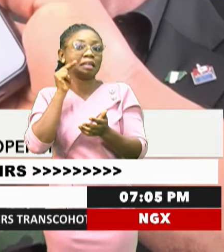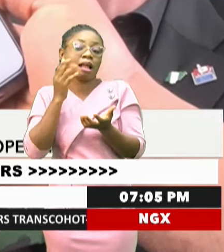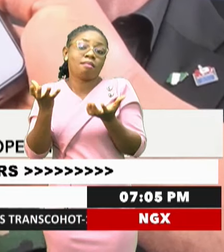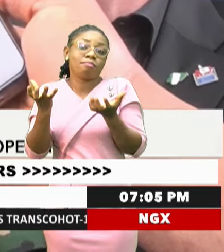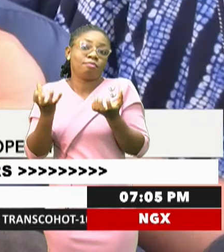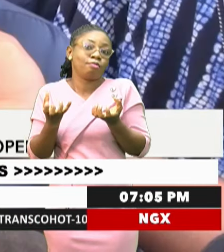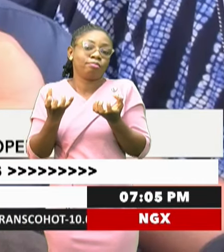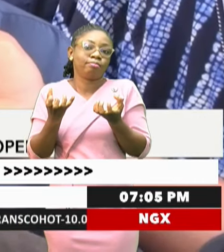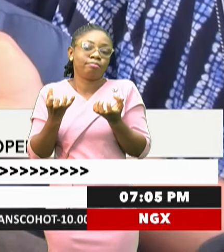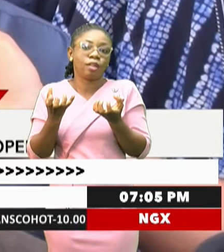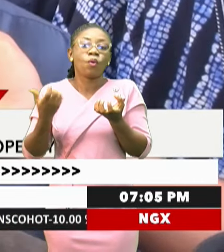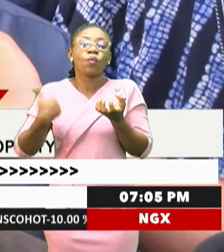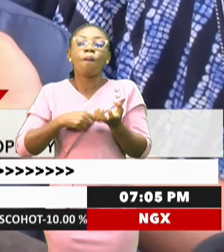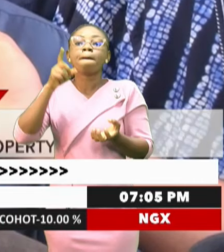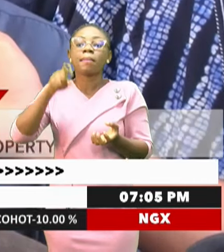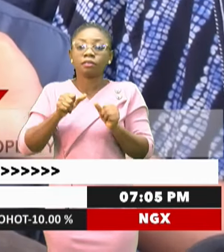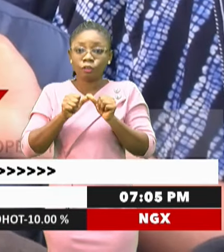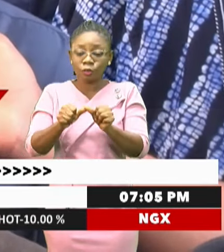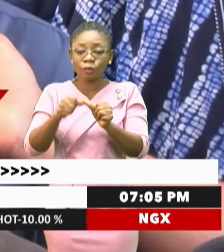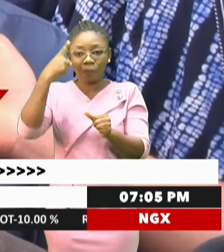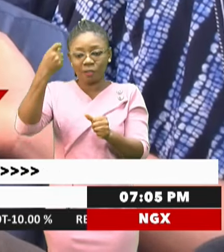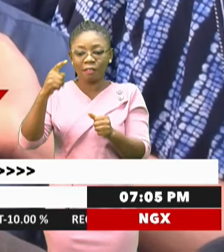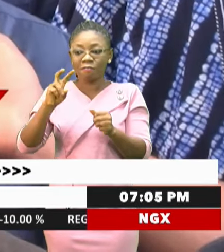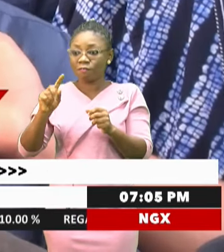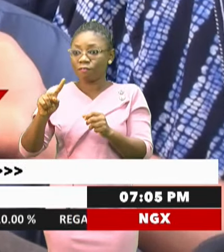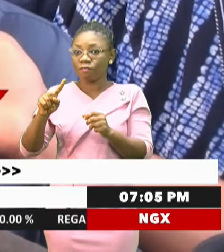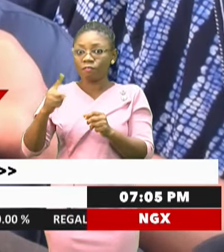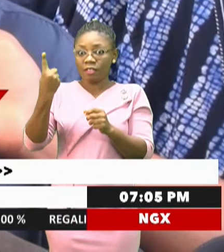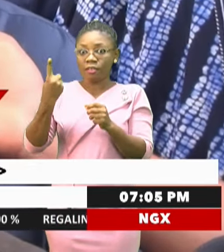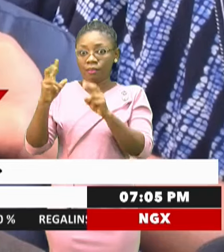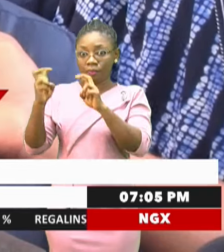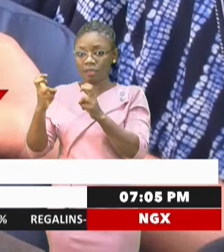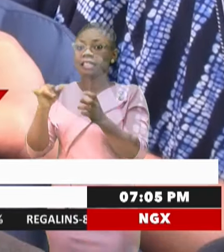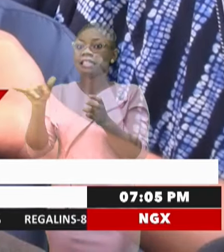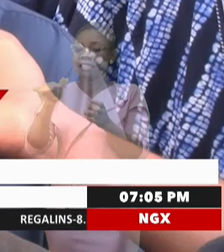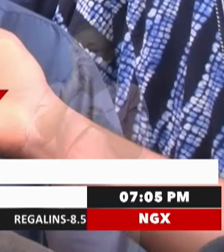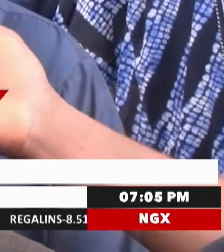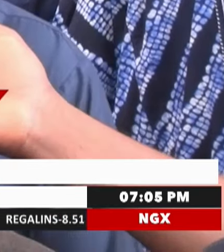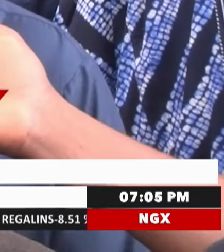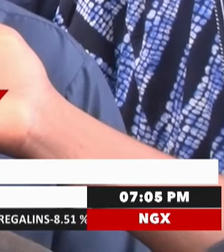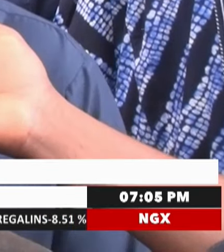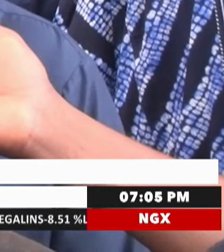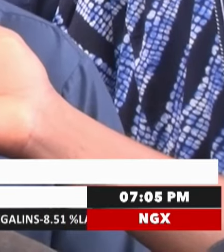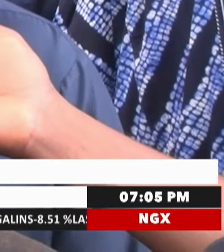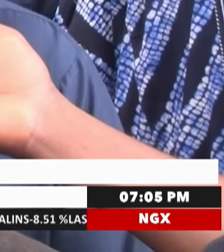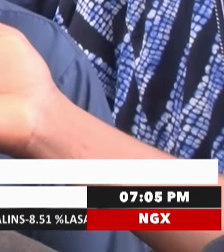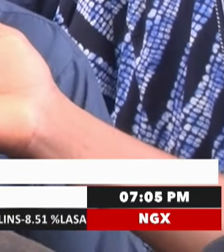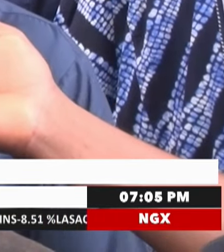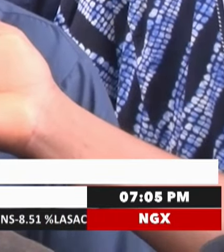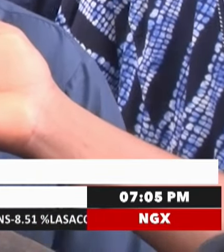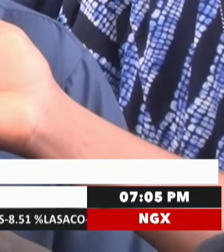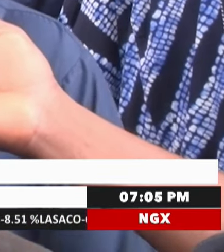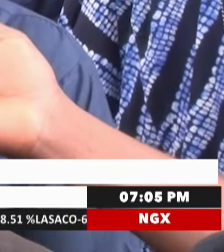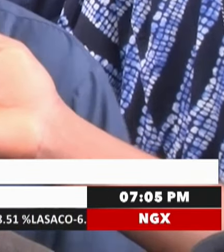much for. We must continue because the first issue is there is a problem. Once we recognize the problem, what are the solutions? I will keep